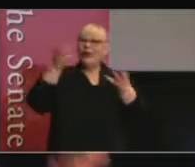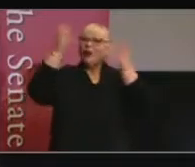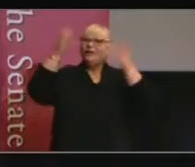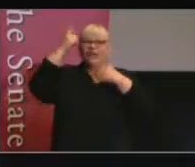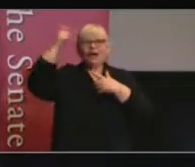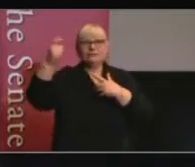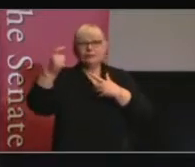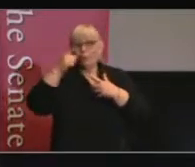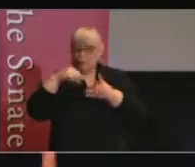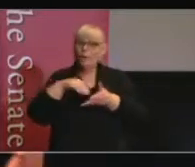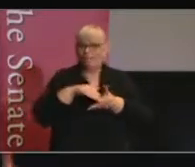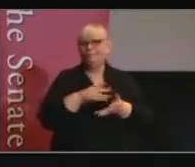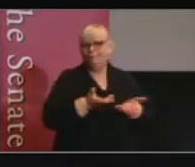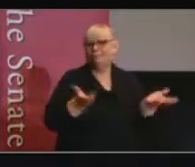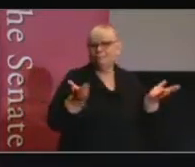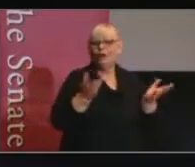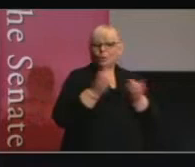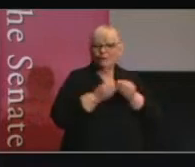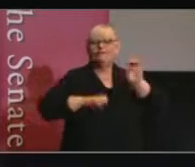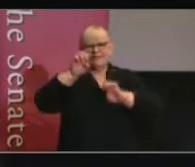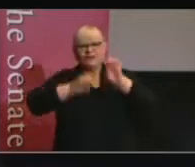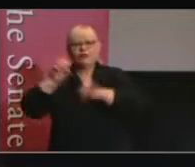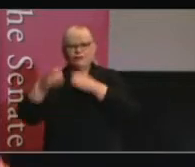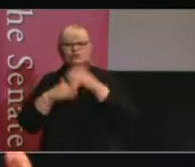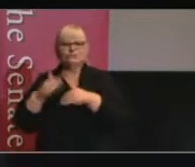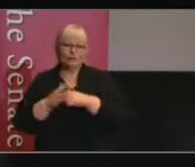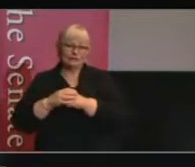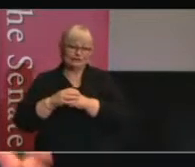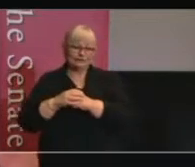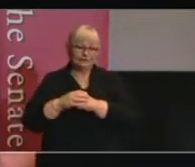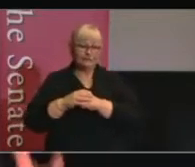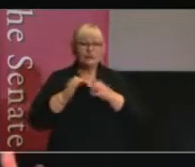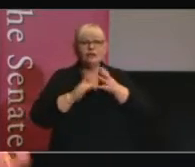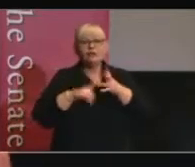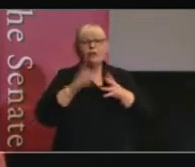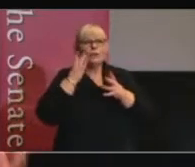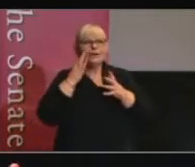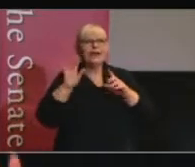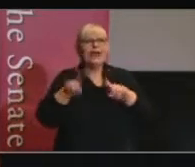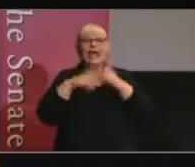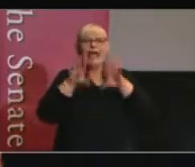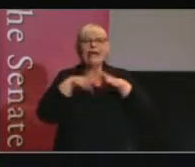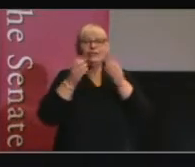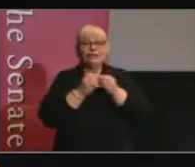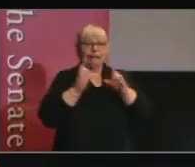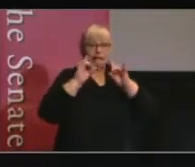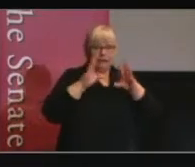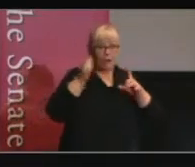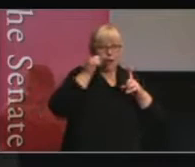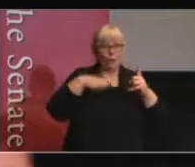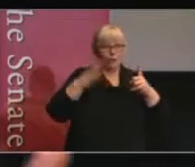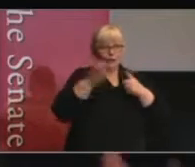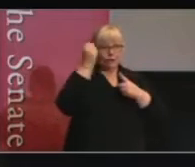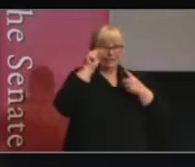could actually help with the evaluation. So once the things are clear that you want to achieve,